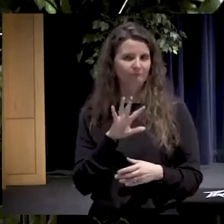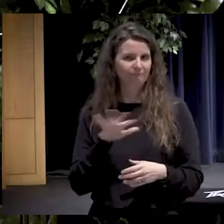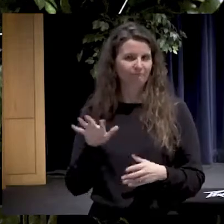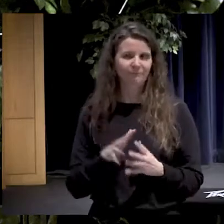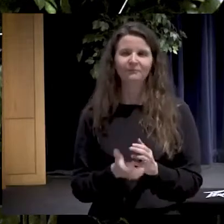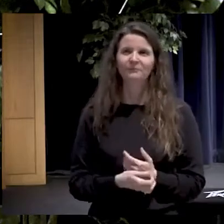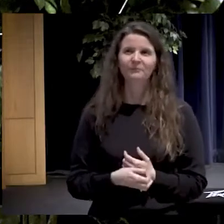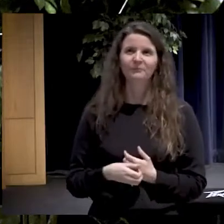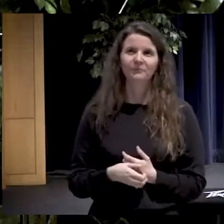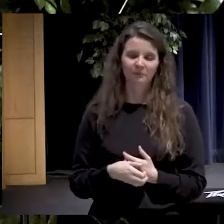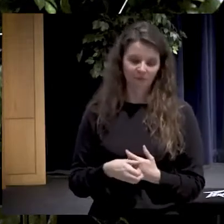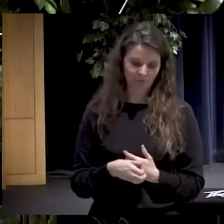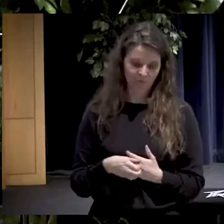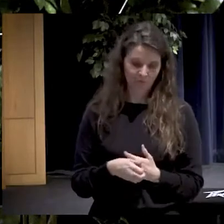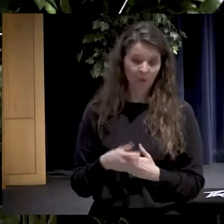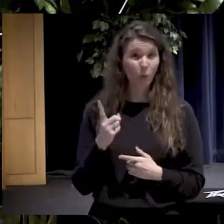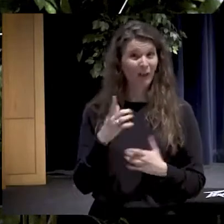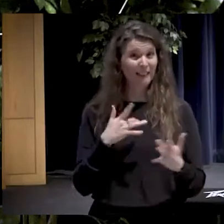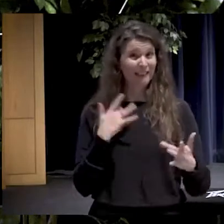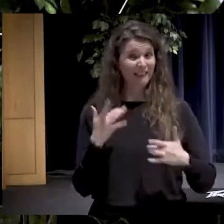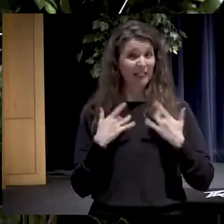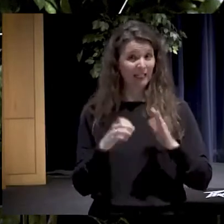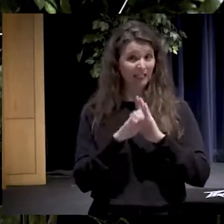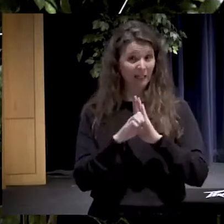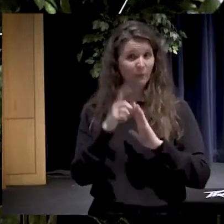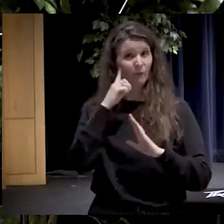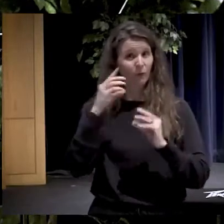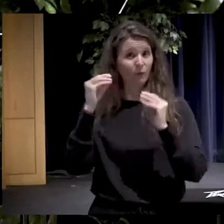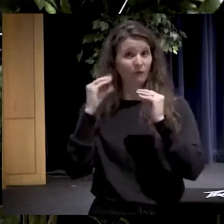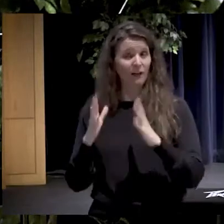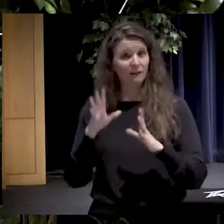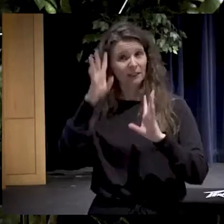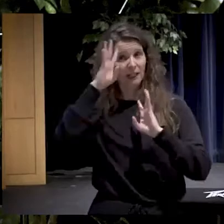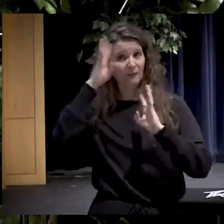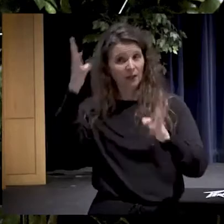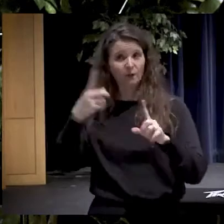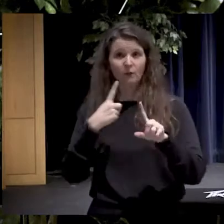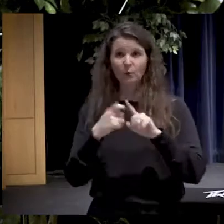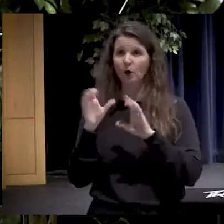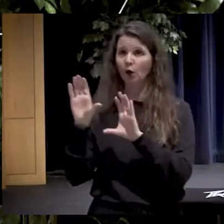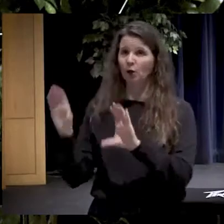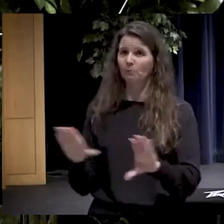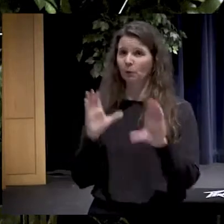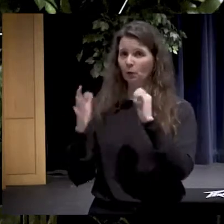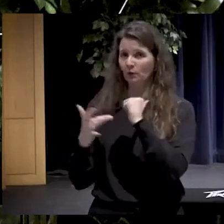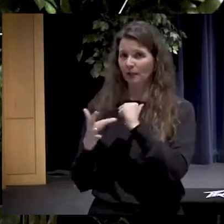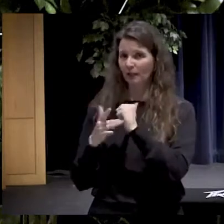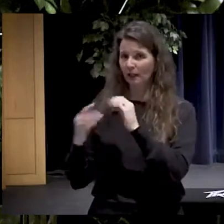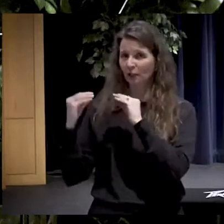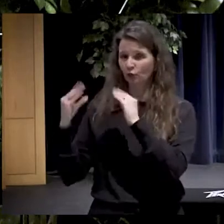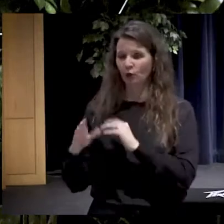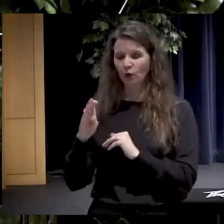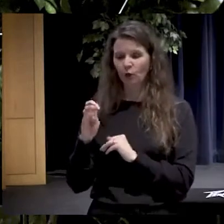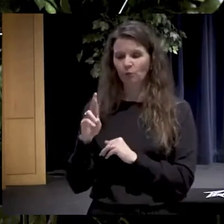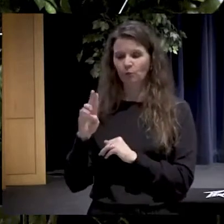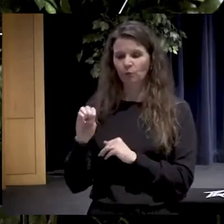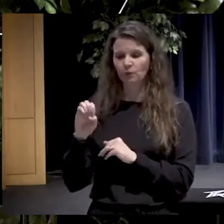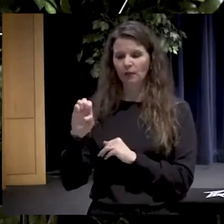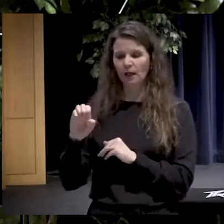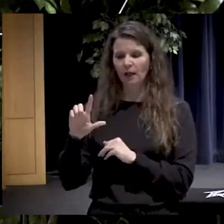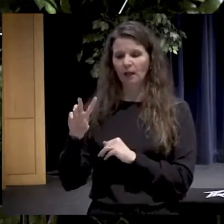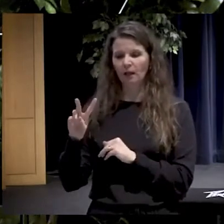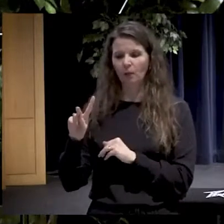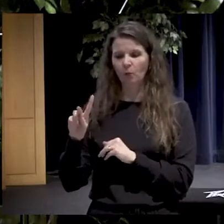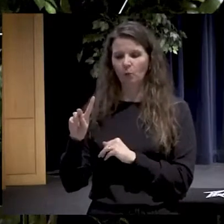One exciting example for faculty innovation comes from our computer technology instructor Bruce Elgort, who is now using robots,